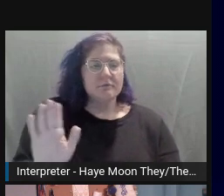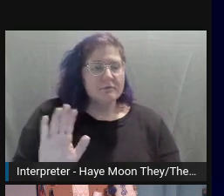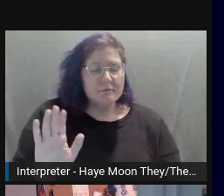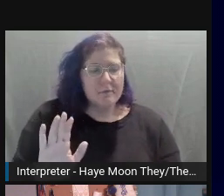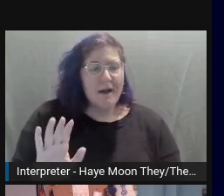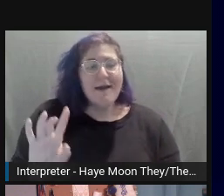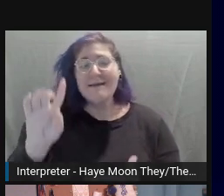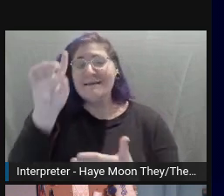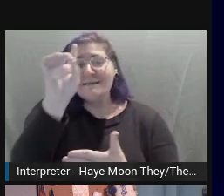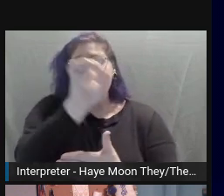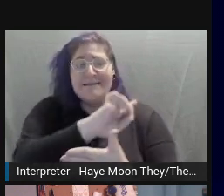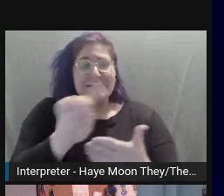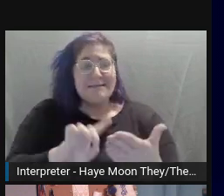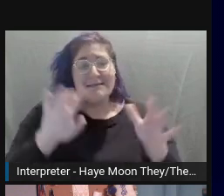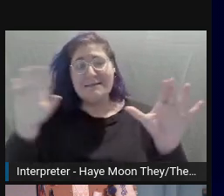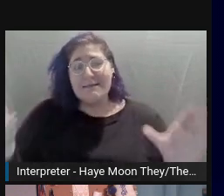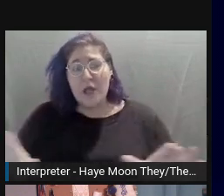later.